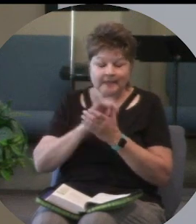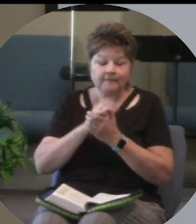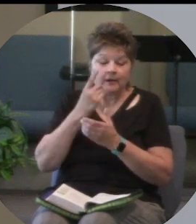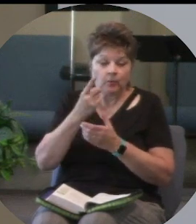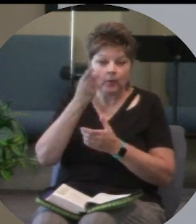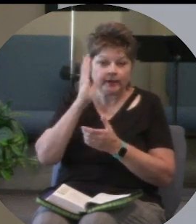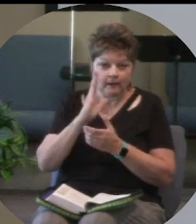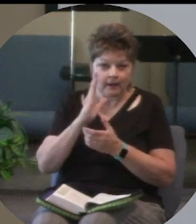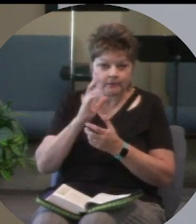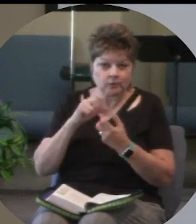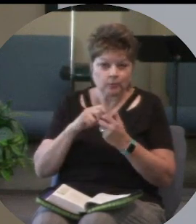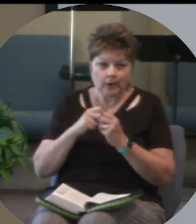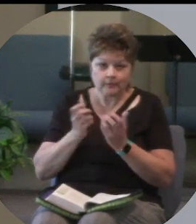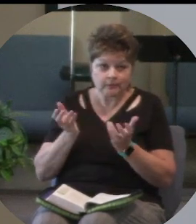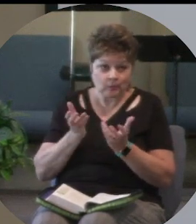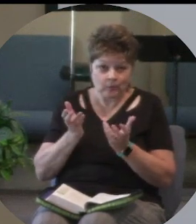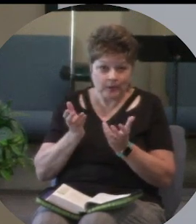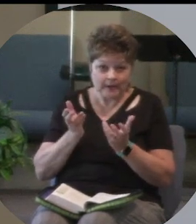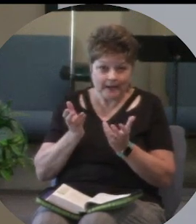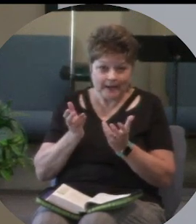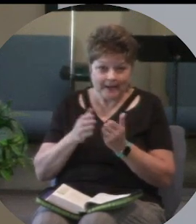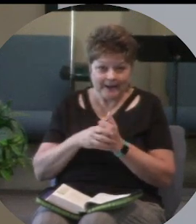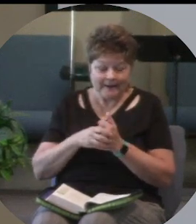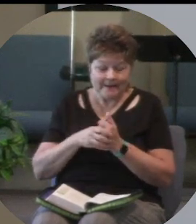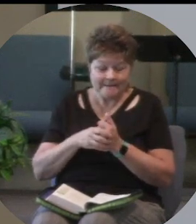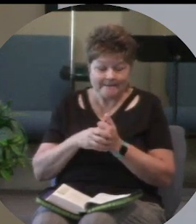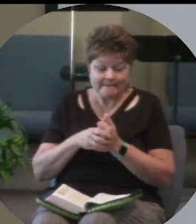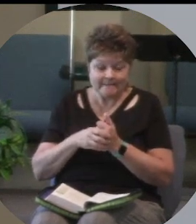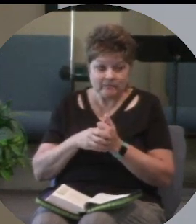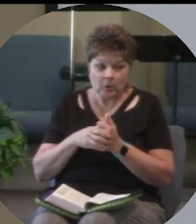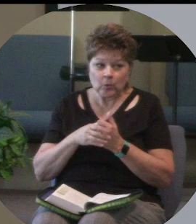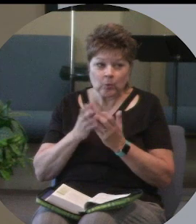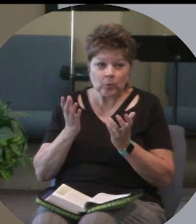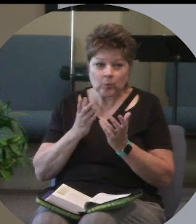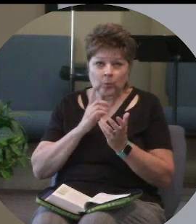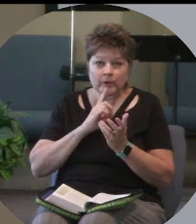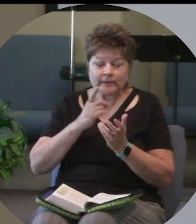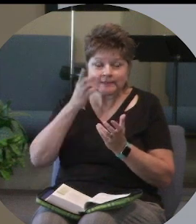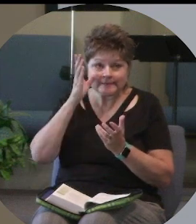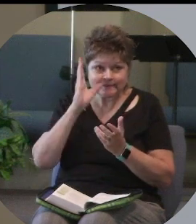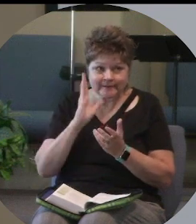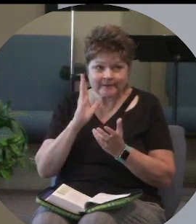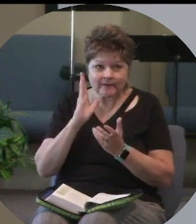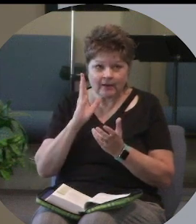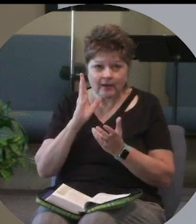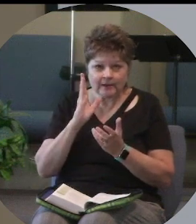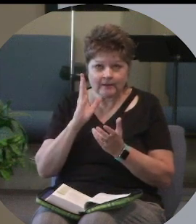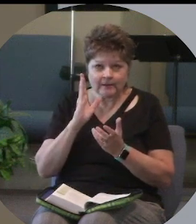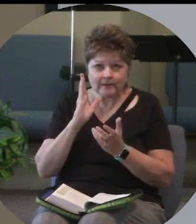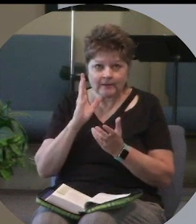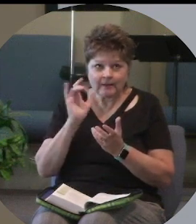what is God like?